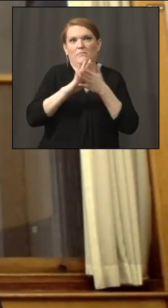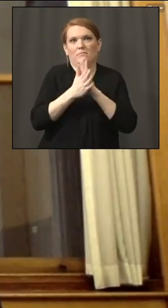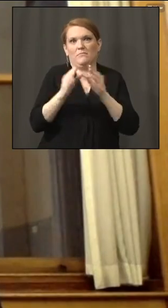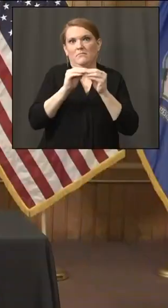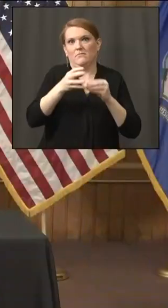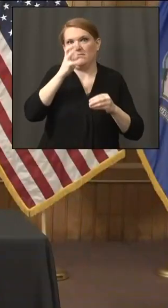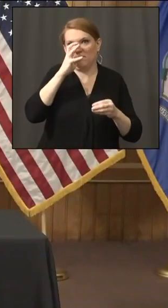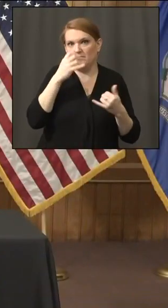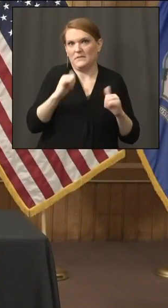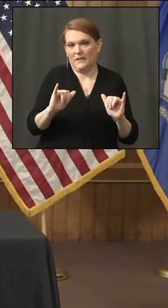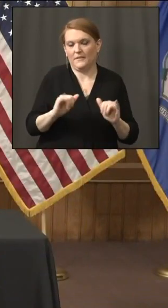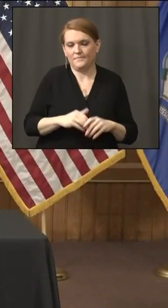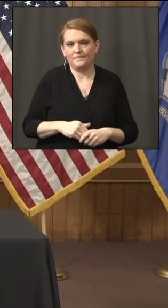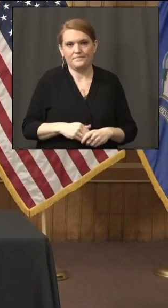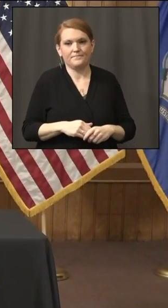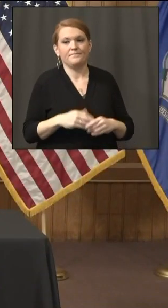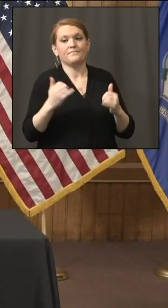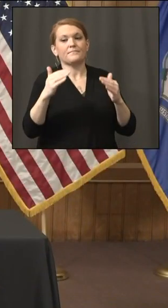The day of New London.